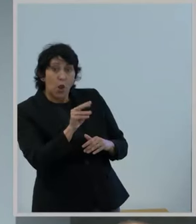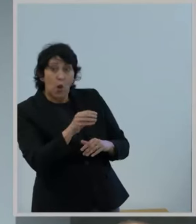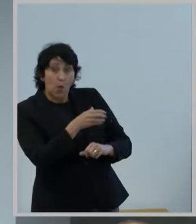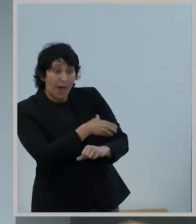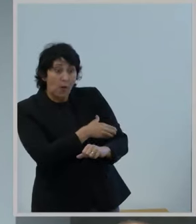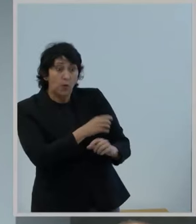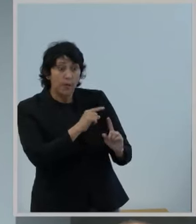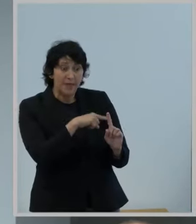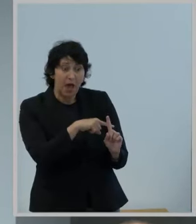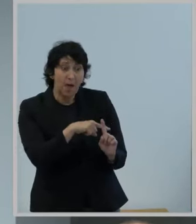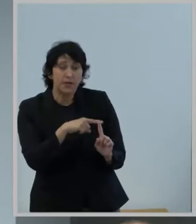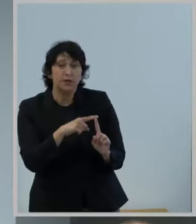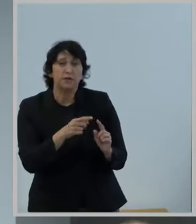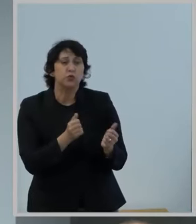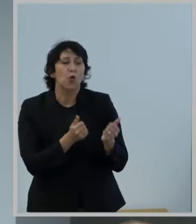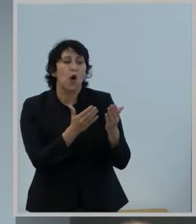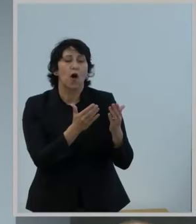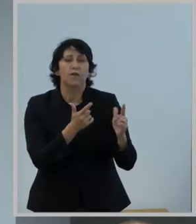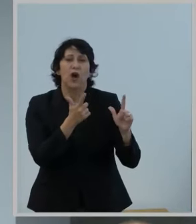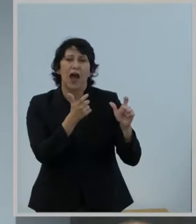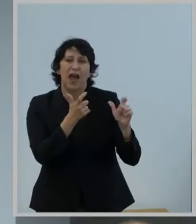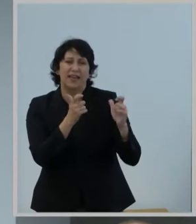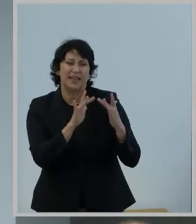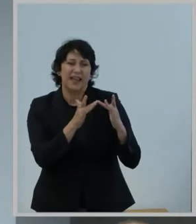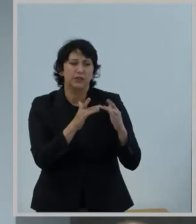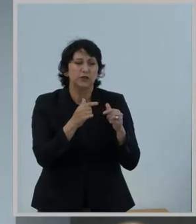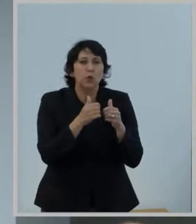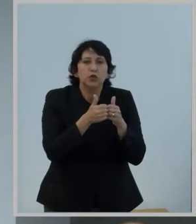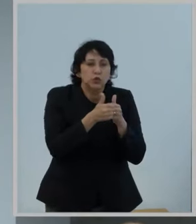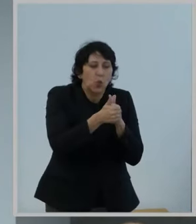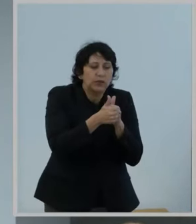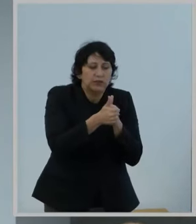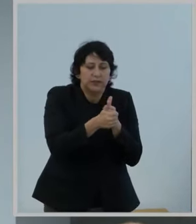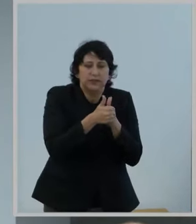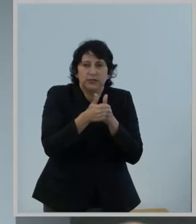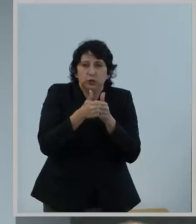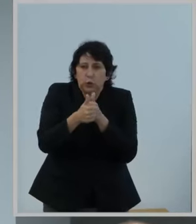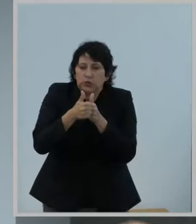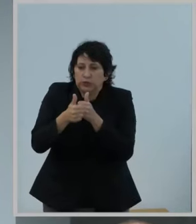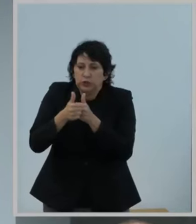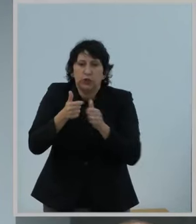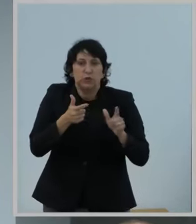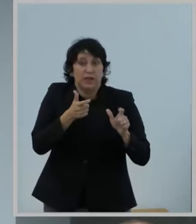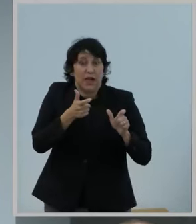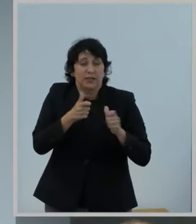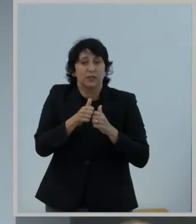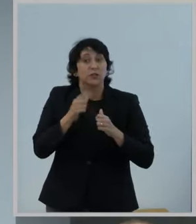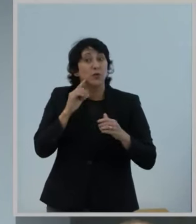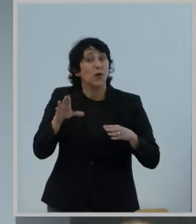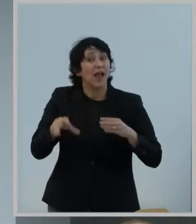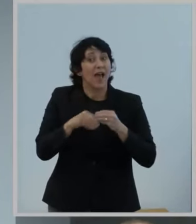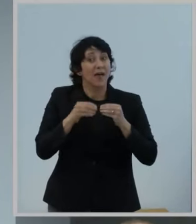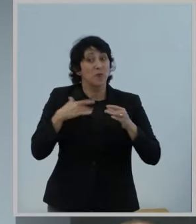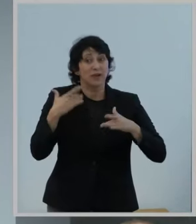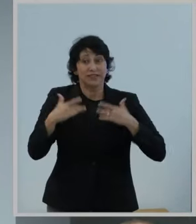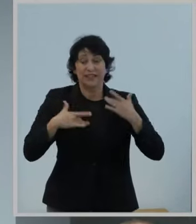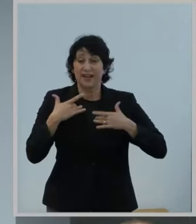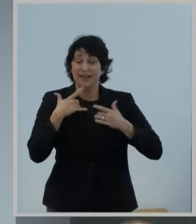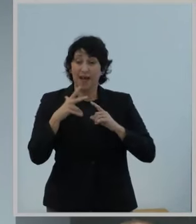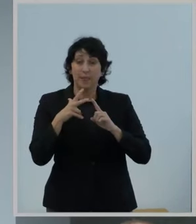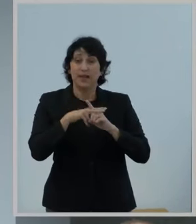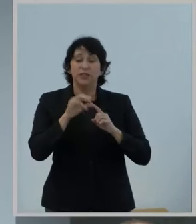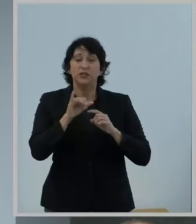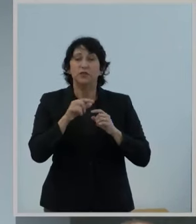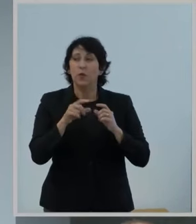extremely high connection speeds over short distances to enable exciting new applications, such